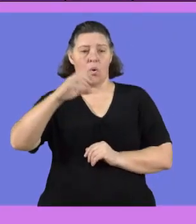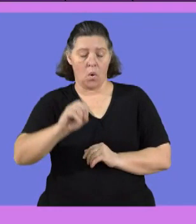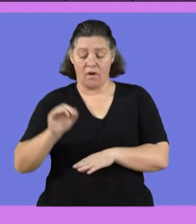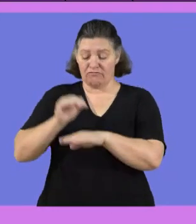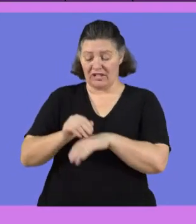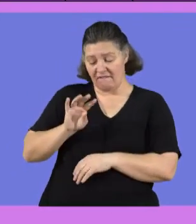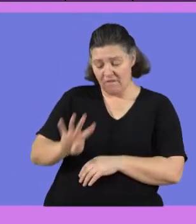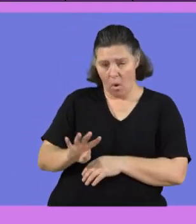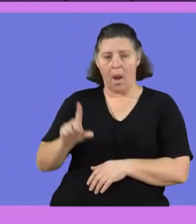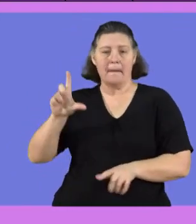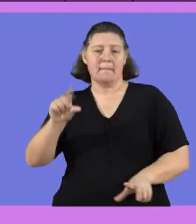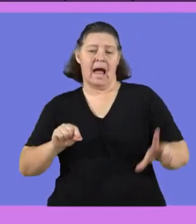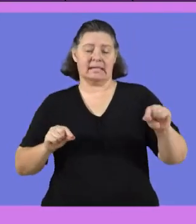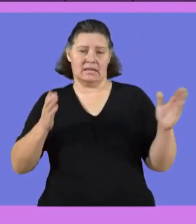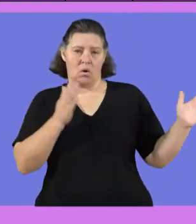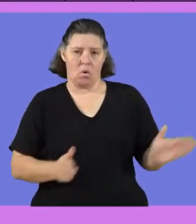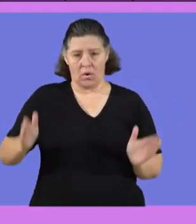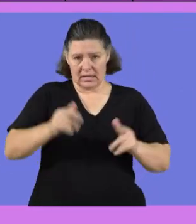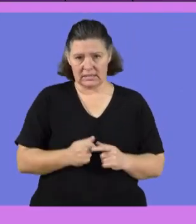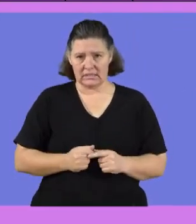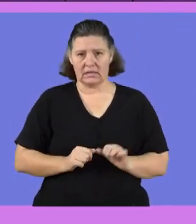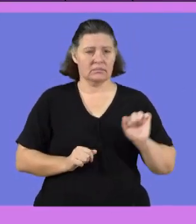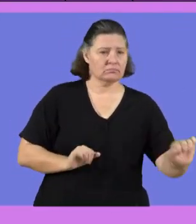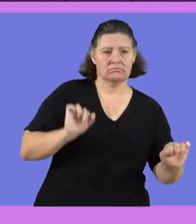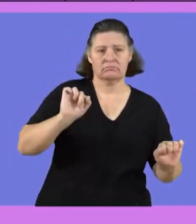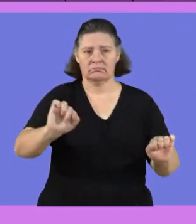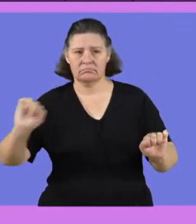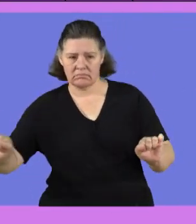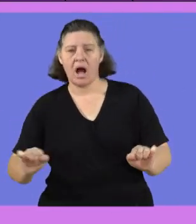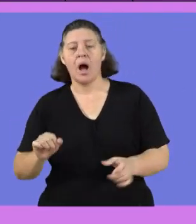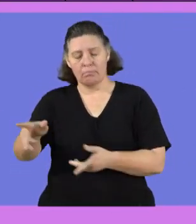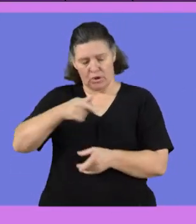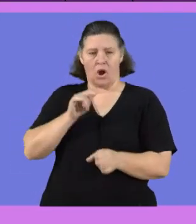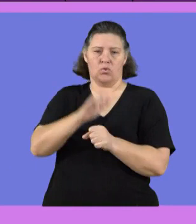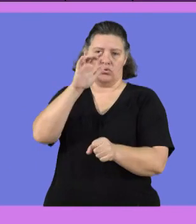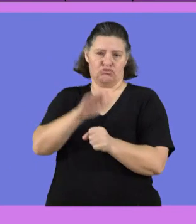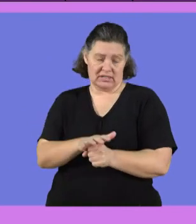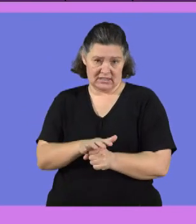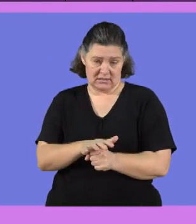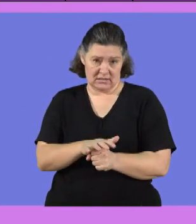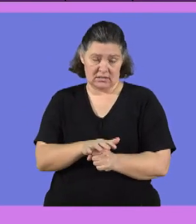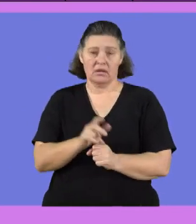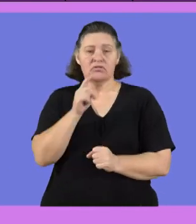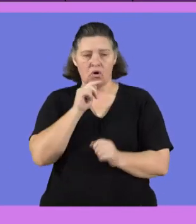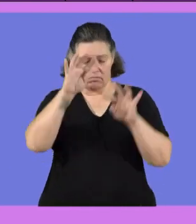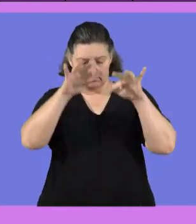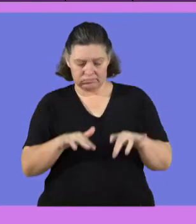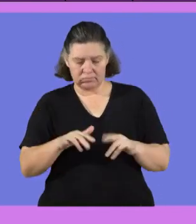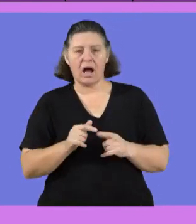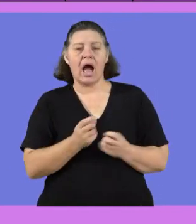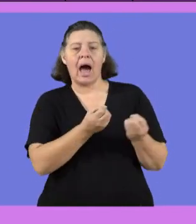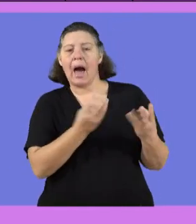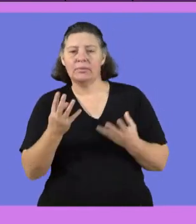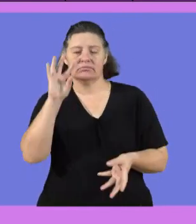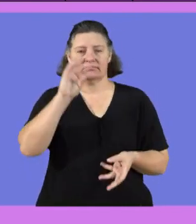Gartelero and his four friends are organizing a party. Each one of them brings six cans of soft drinks. Use the